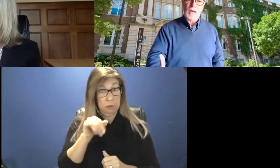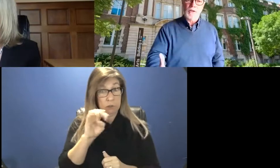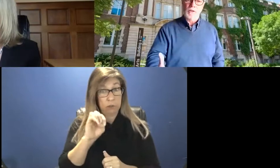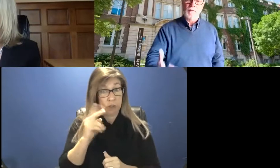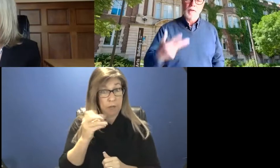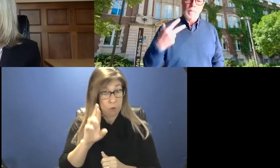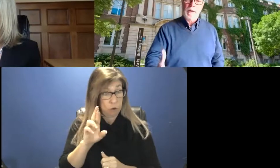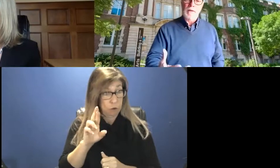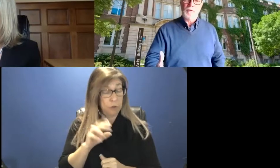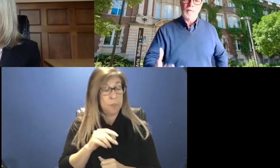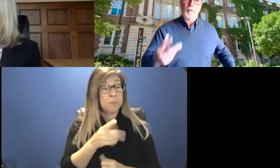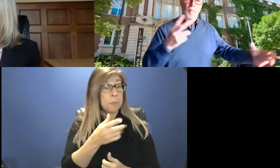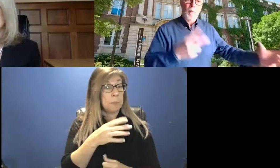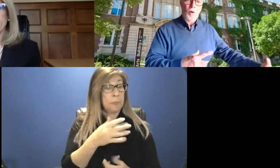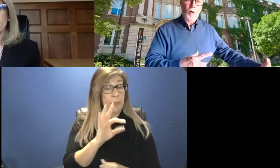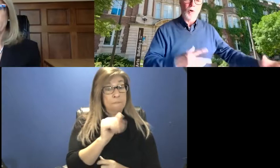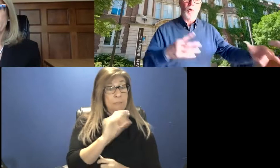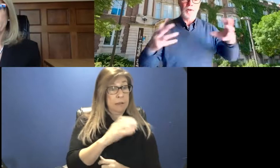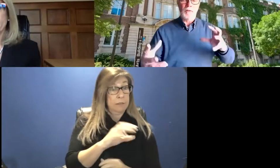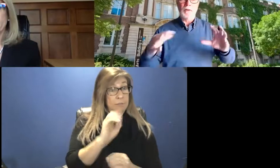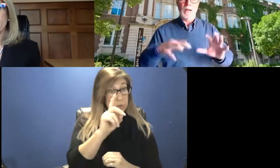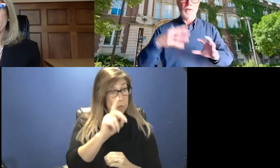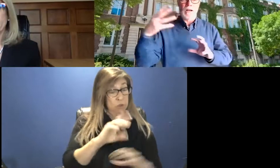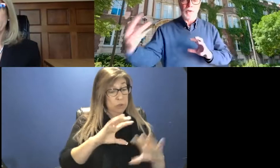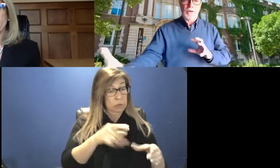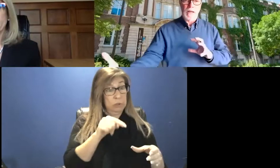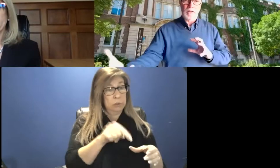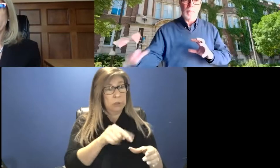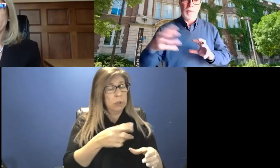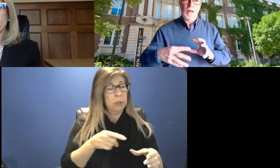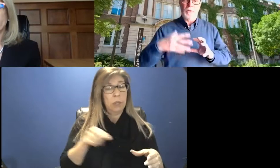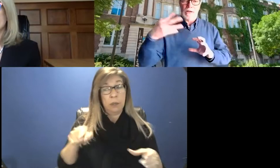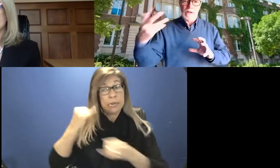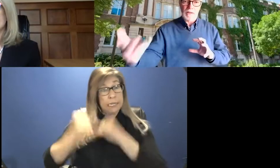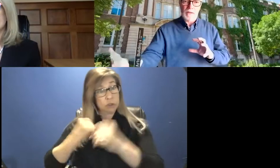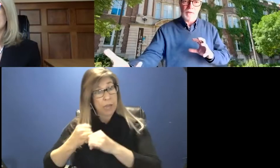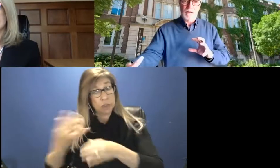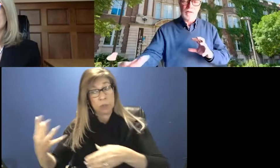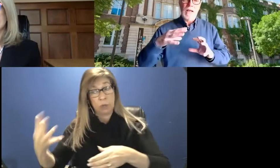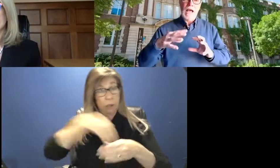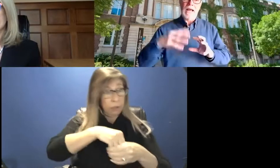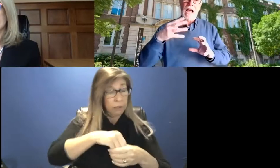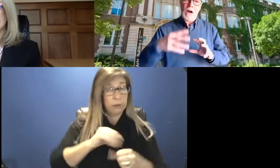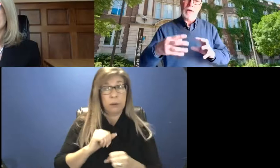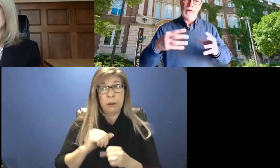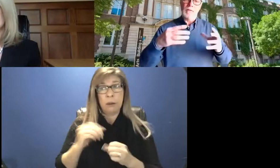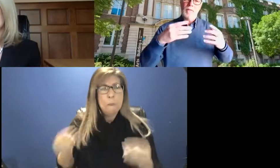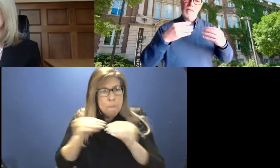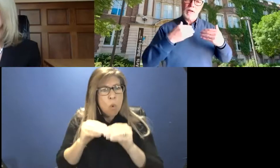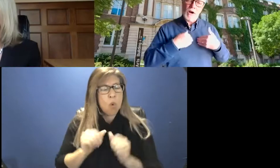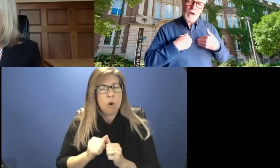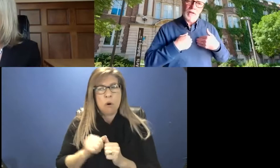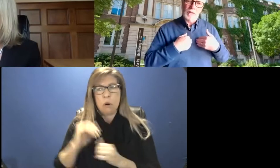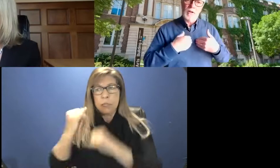education benefit from more or different international engagement, international activities, and how can